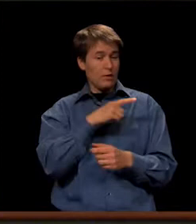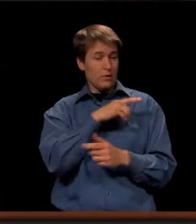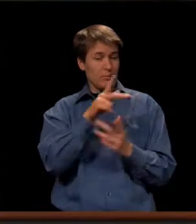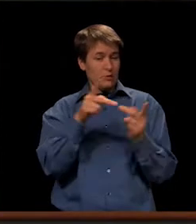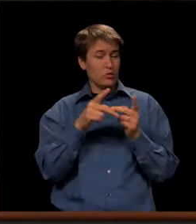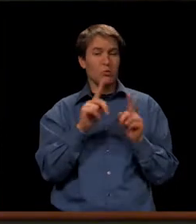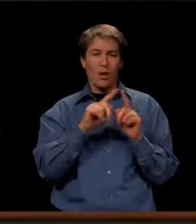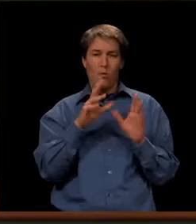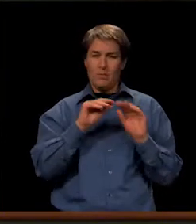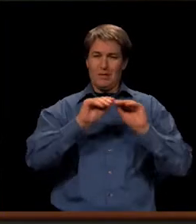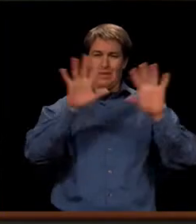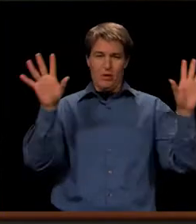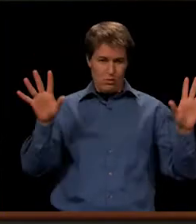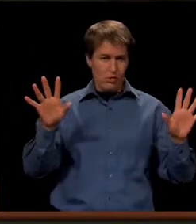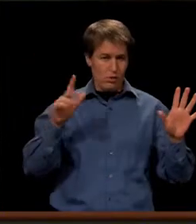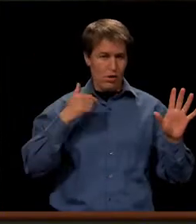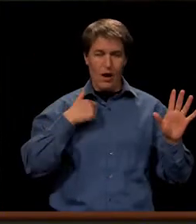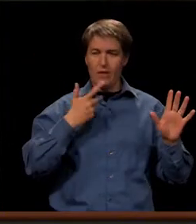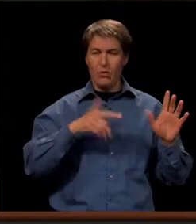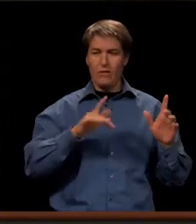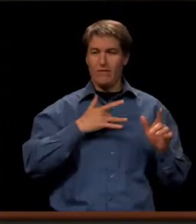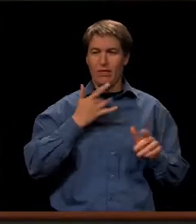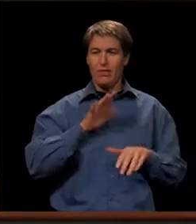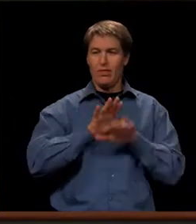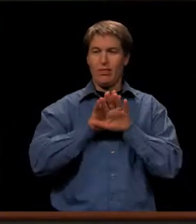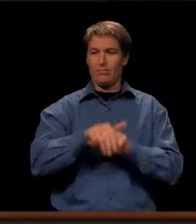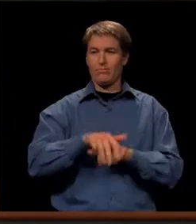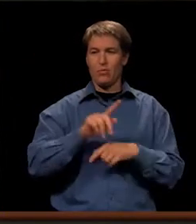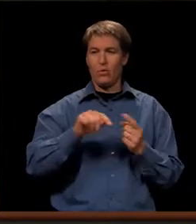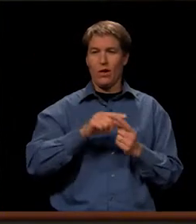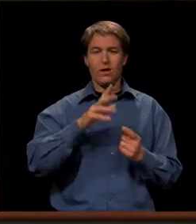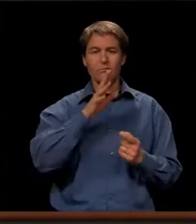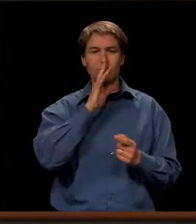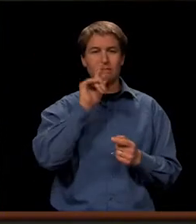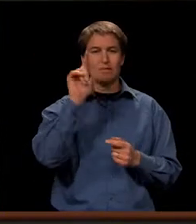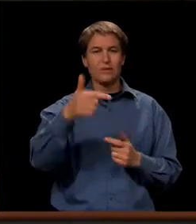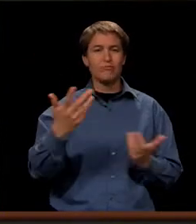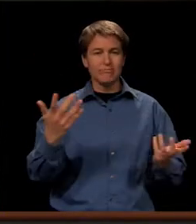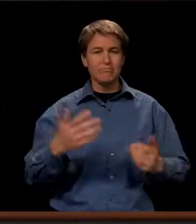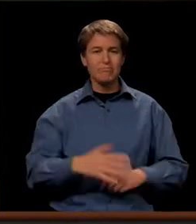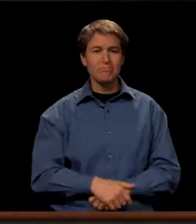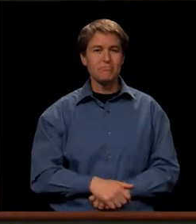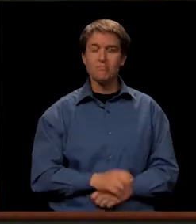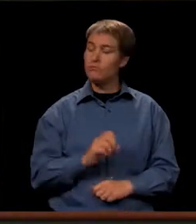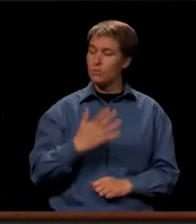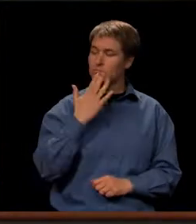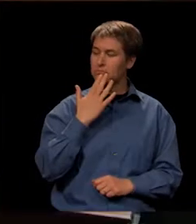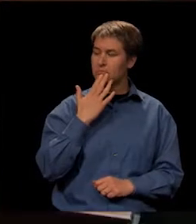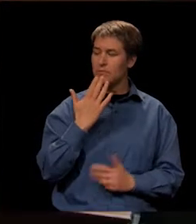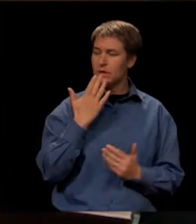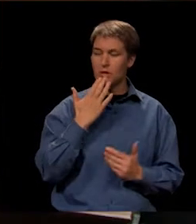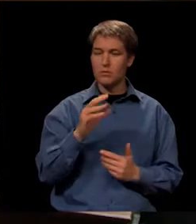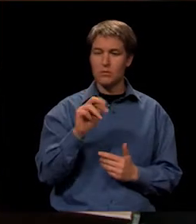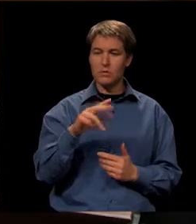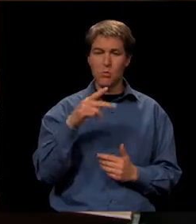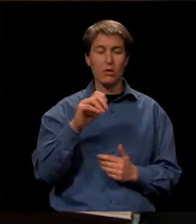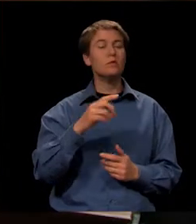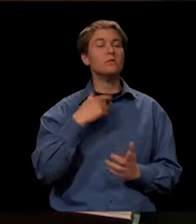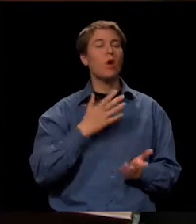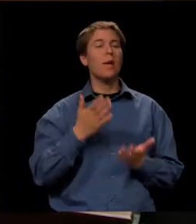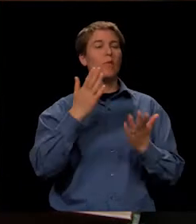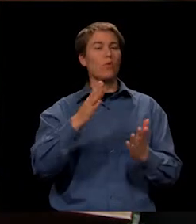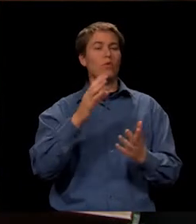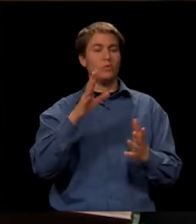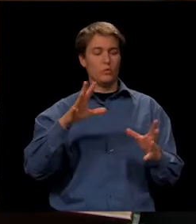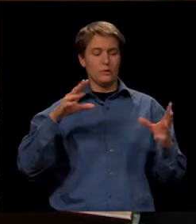on that so that I don't feel hypocritical when I speak later. Okay. Very good. Thank you, Mr. Poland. would move to accept